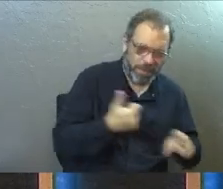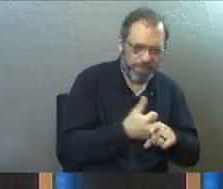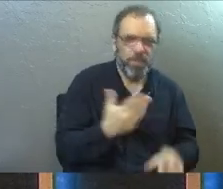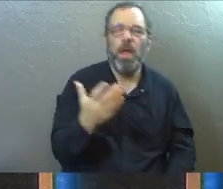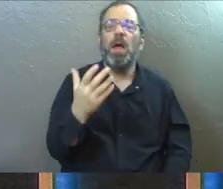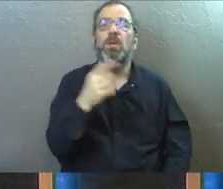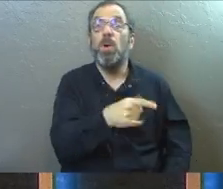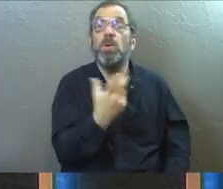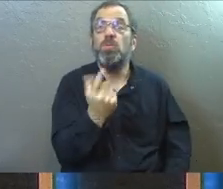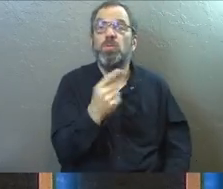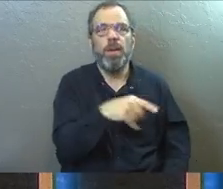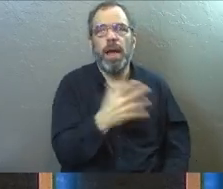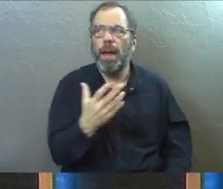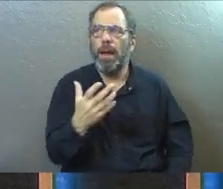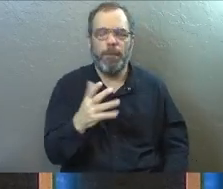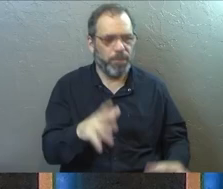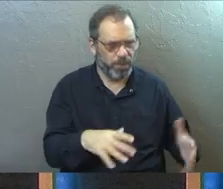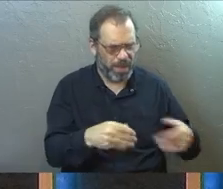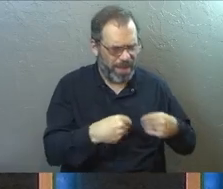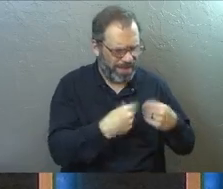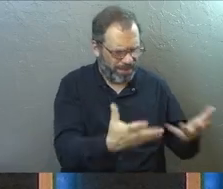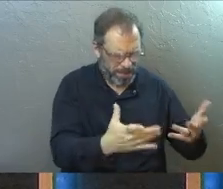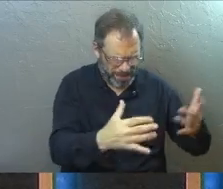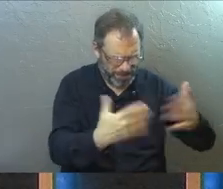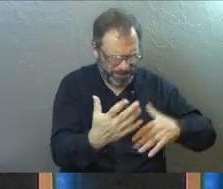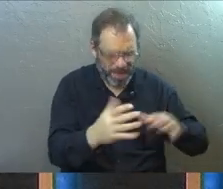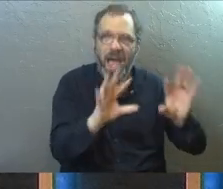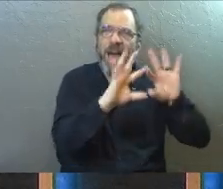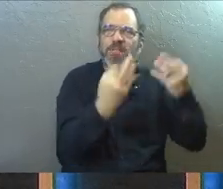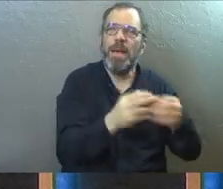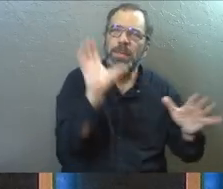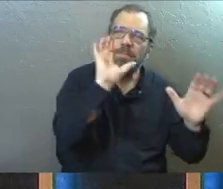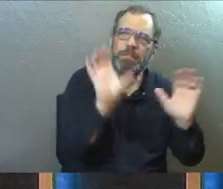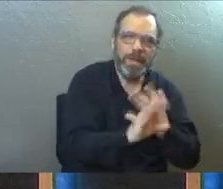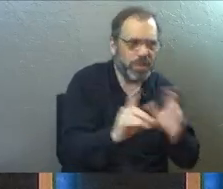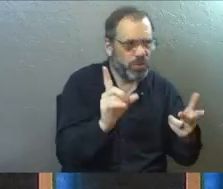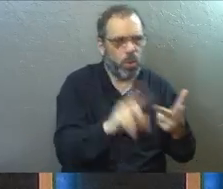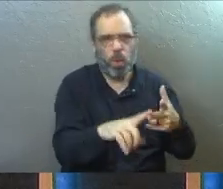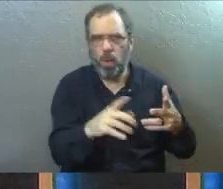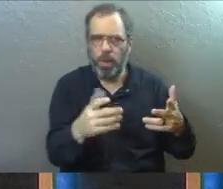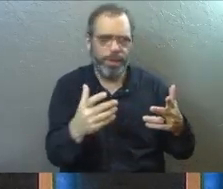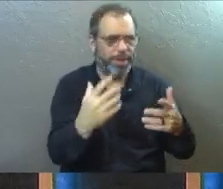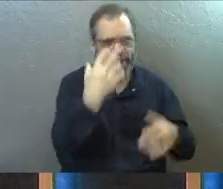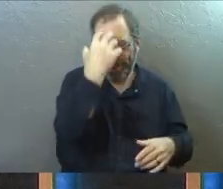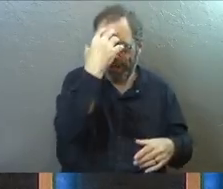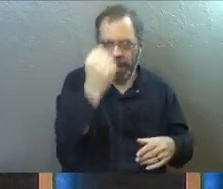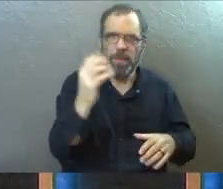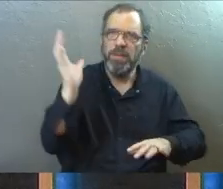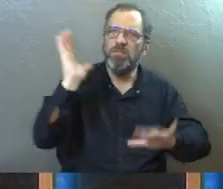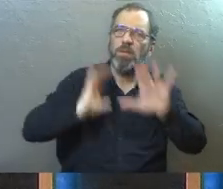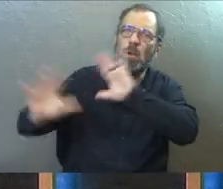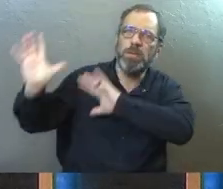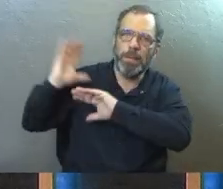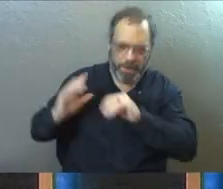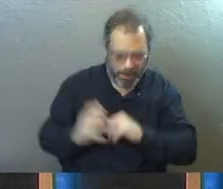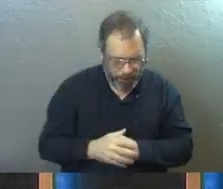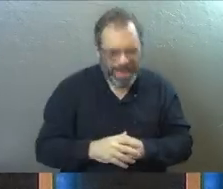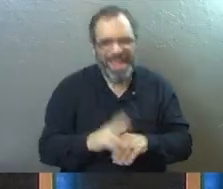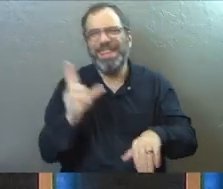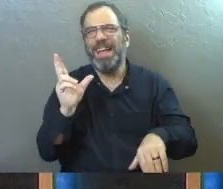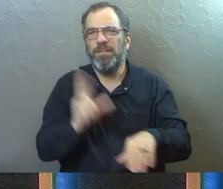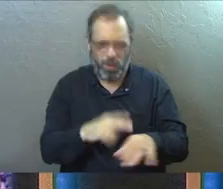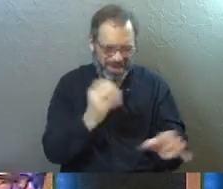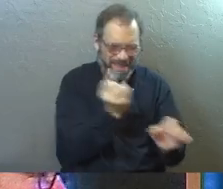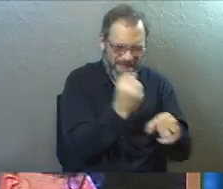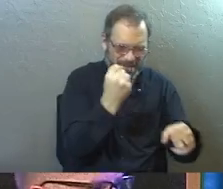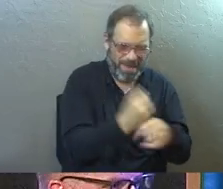what they do, one of the things that they do is they give them a family photo or a photo of a memory from their past. And, of course,